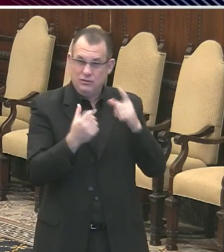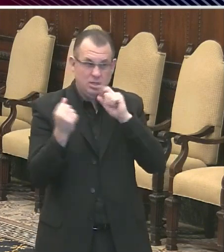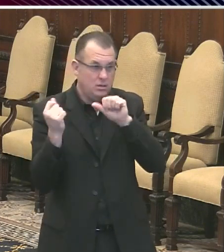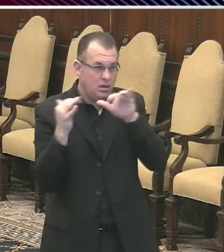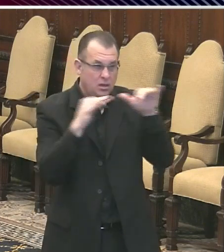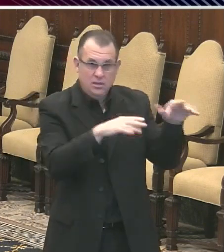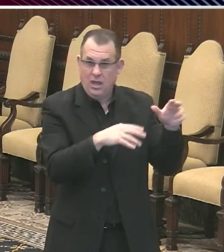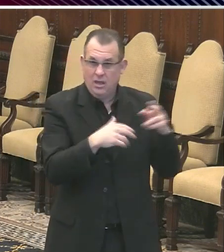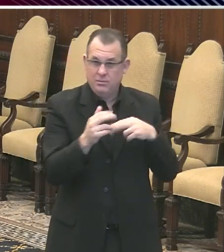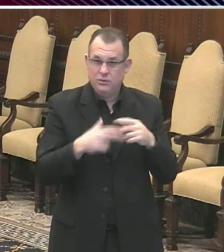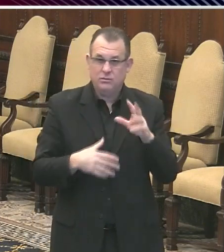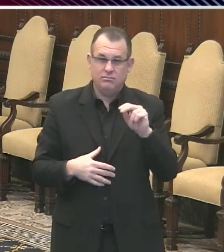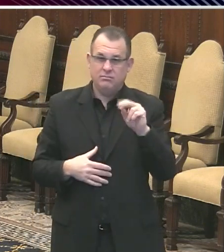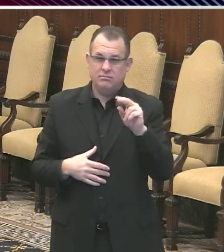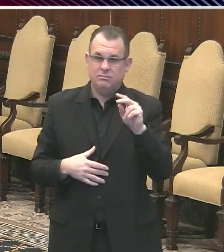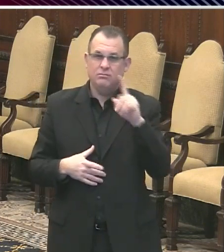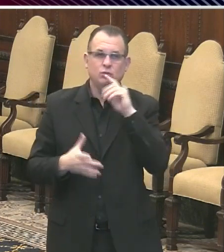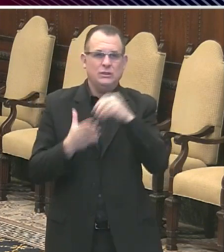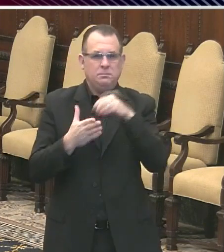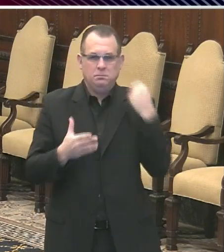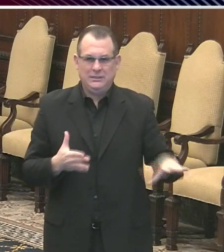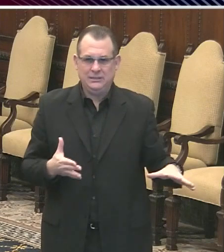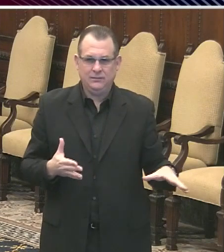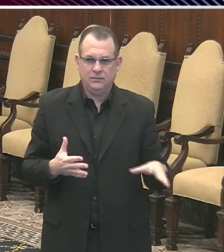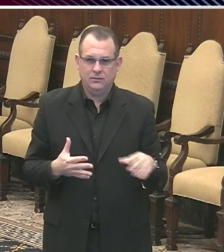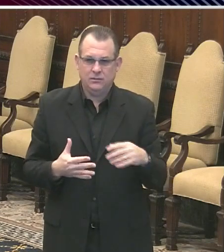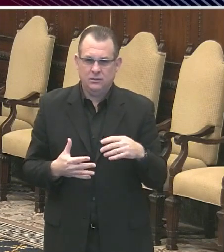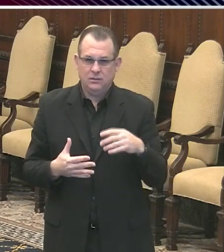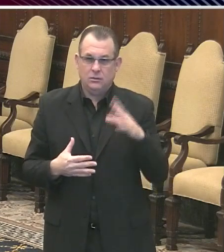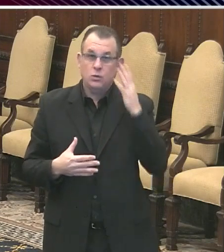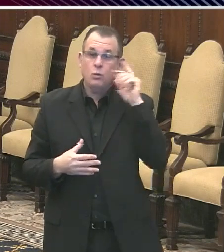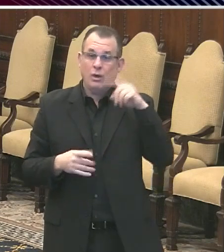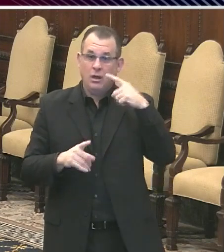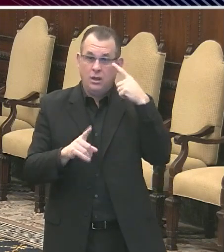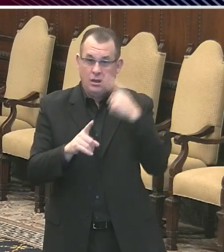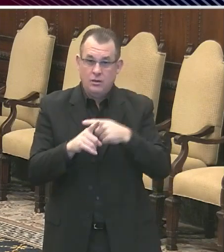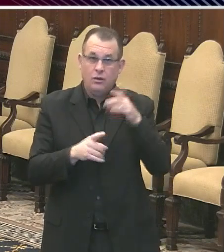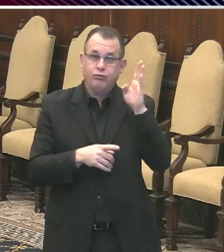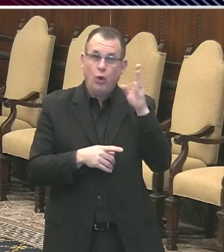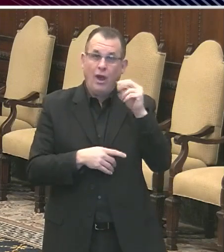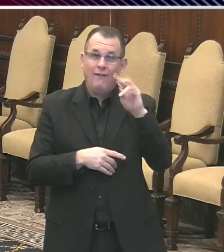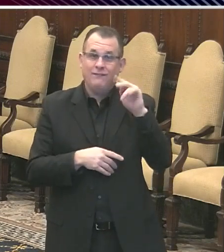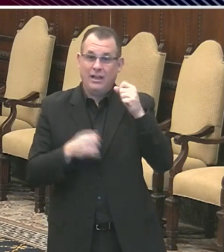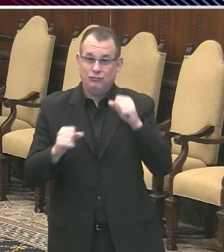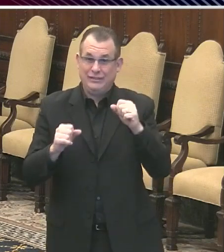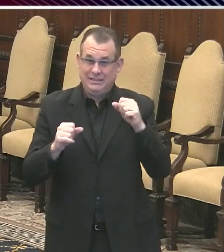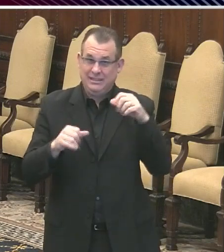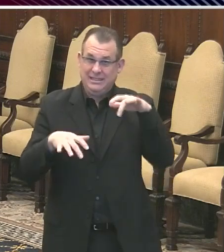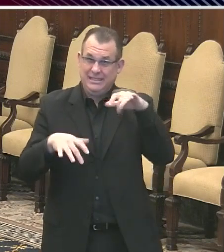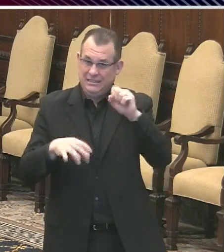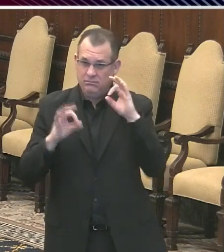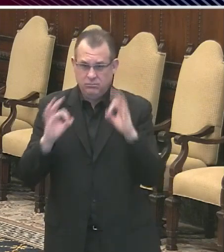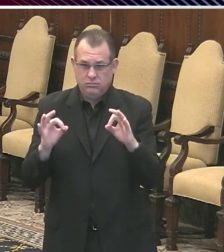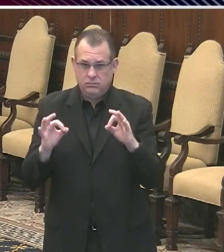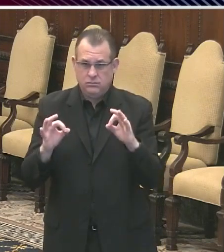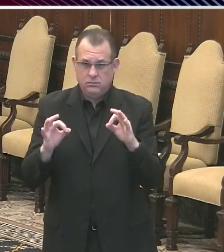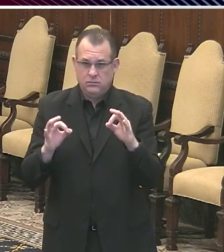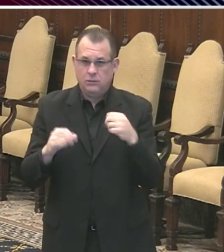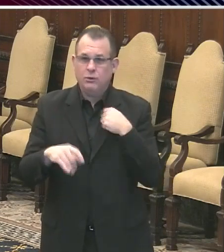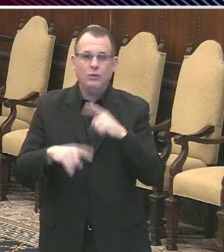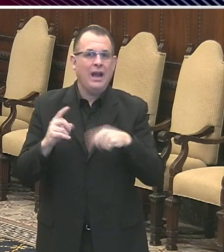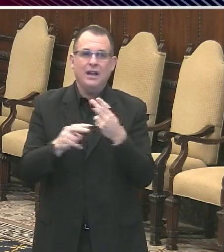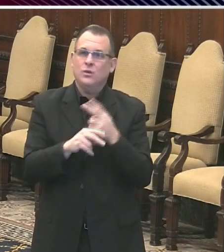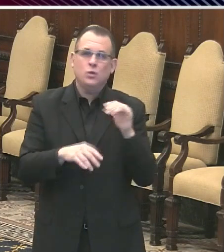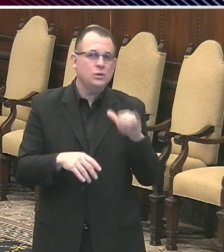recognize the building stands at Broad and Vine, and it's a large building and people see it all the time, but what's inside is unworkable. And what we've done at